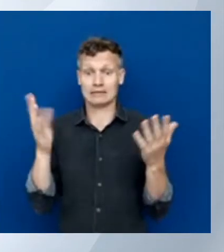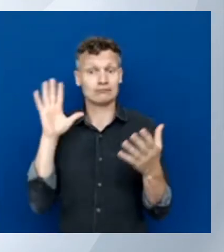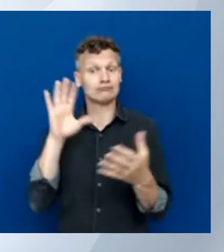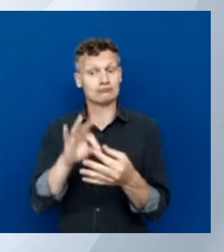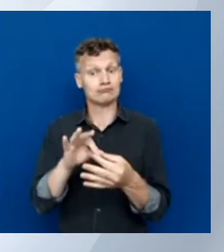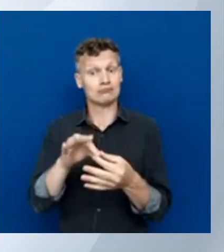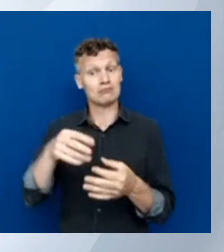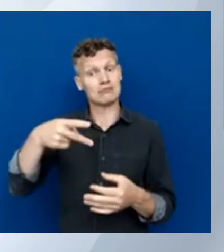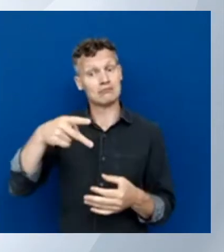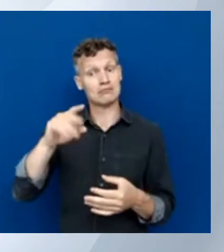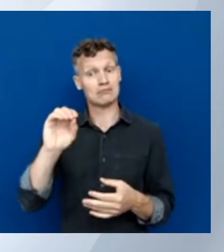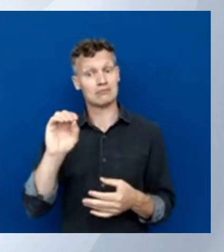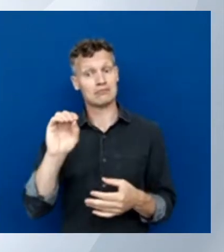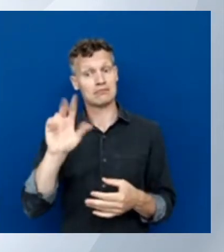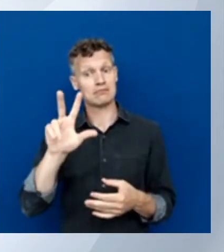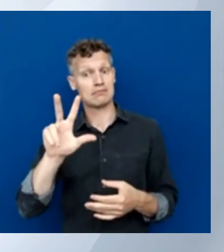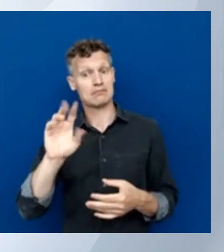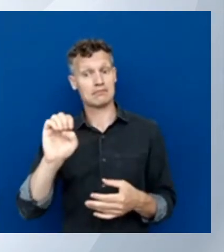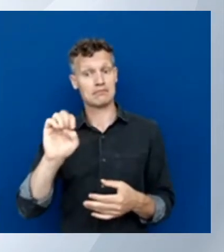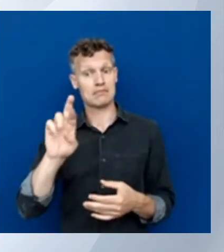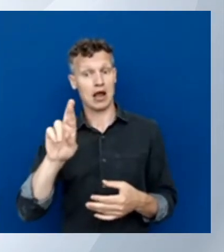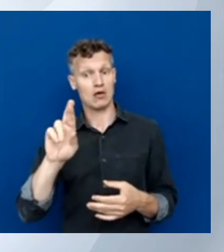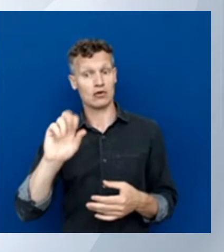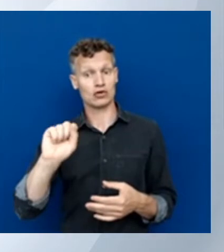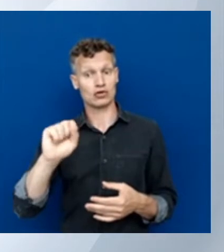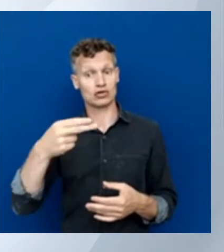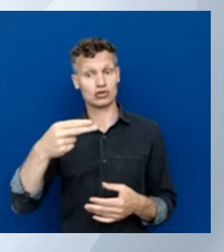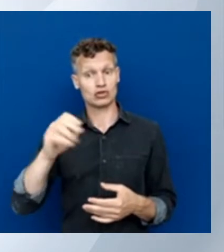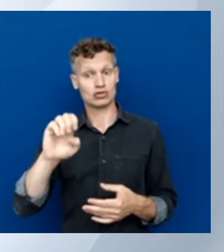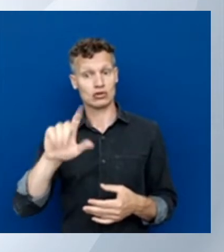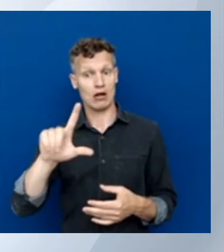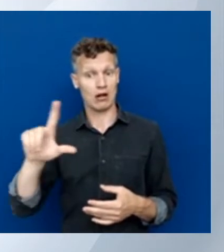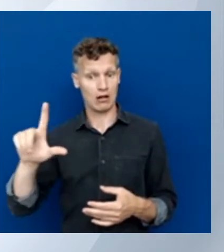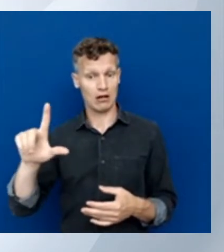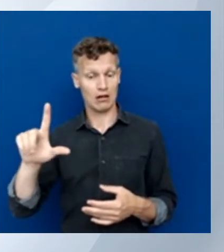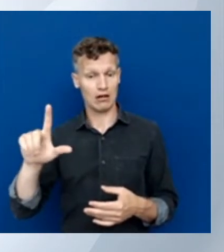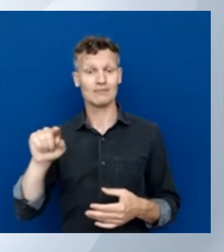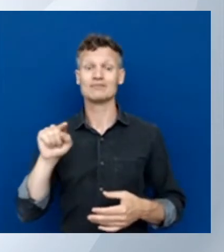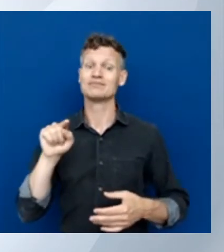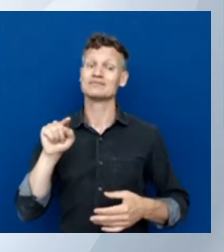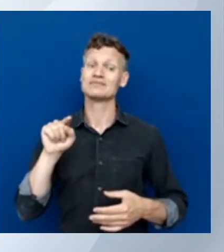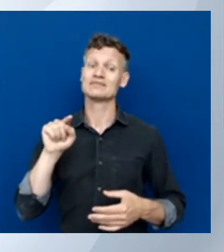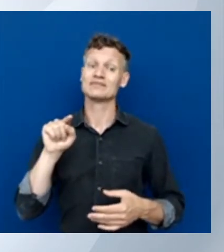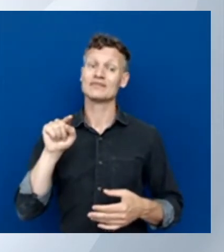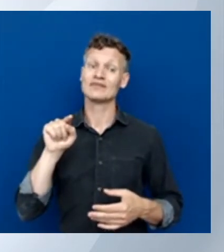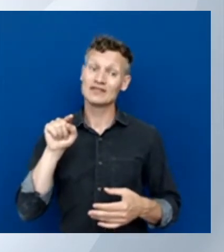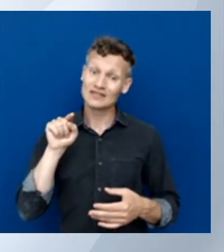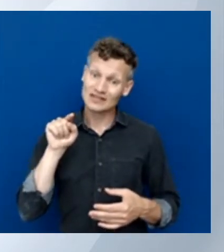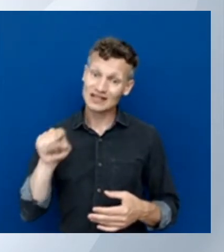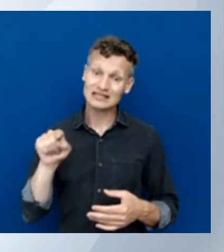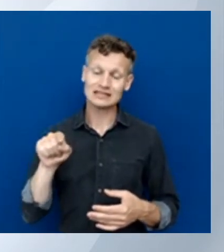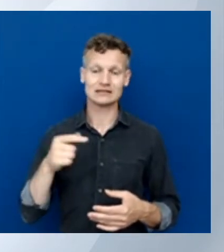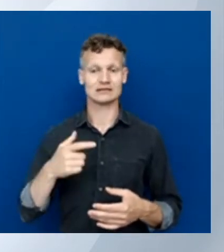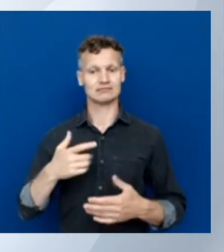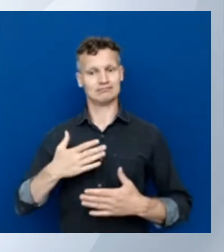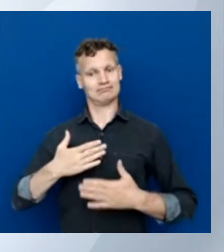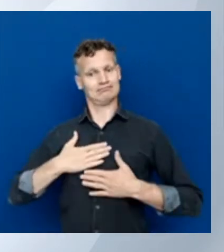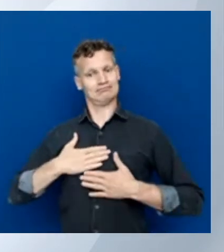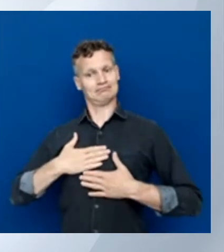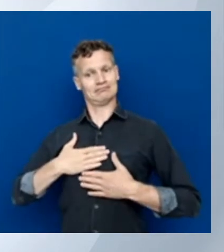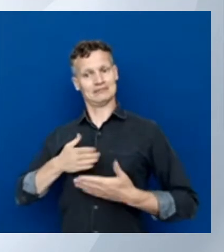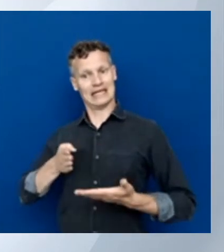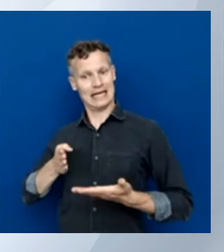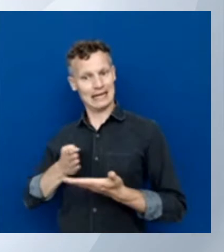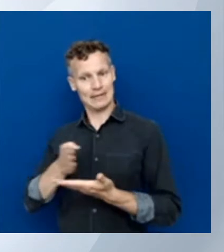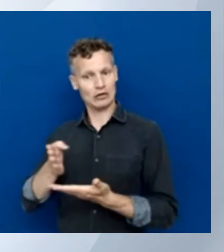This is imperative. So you describe the journey that you want to take. And for PowerShell,